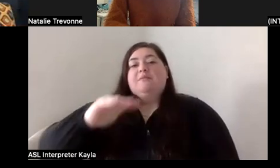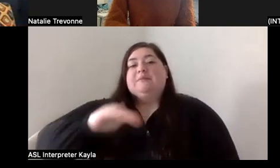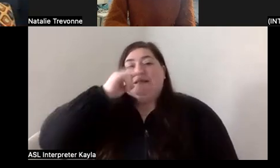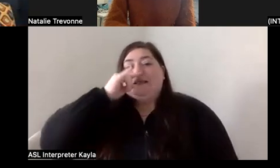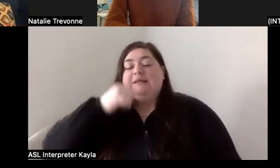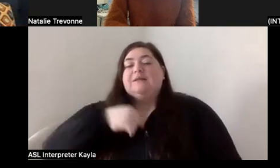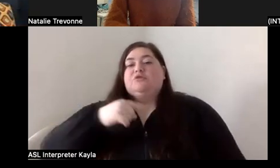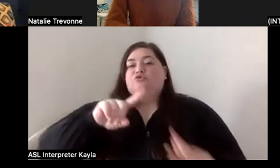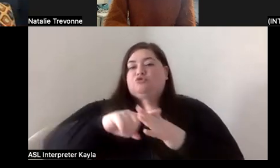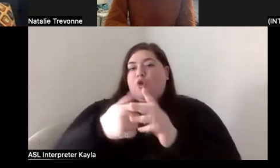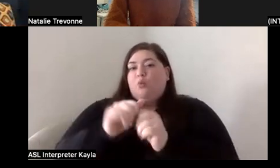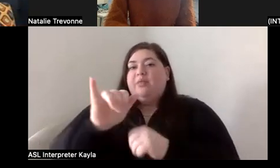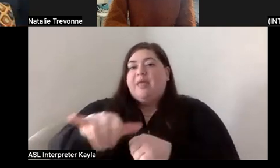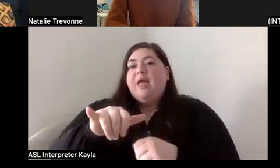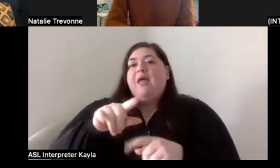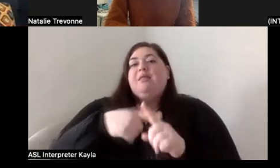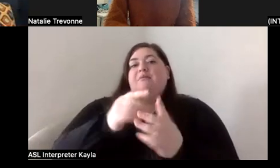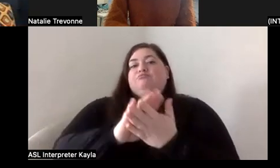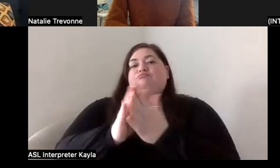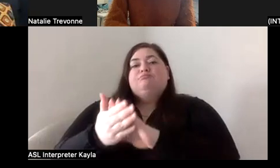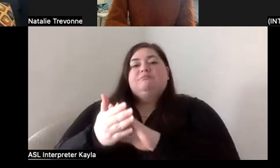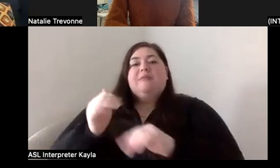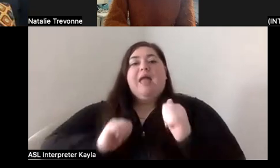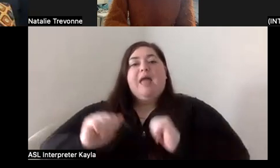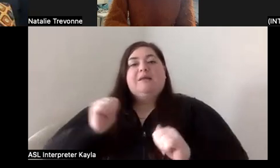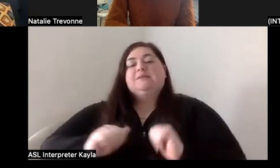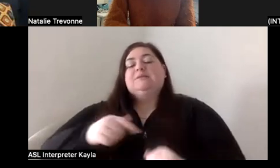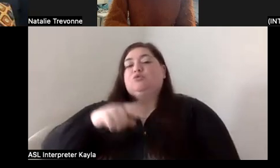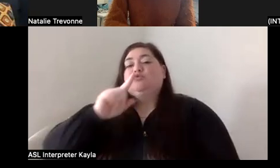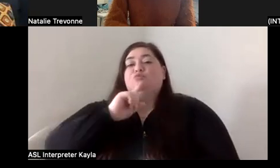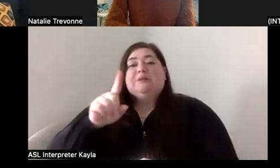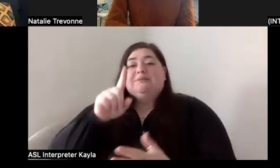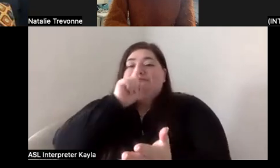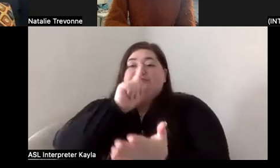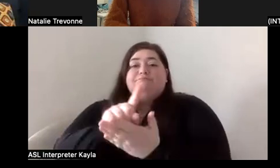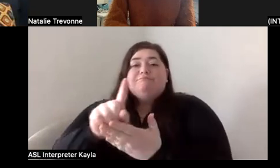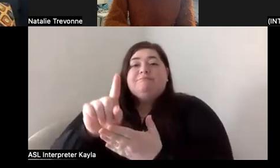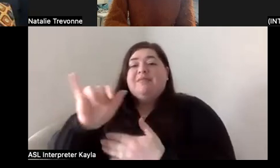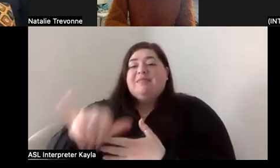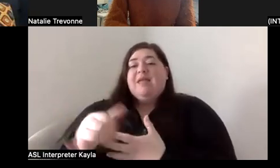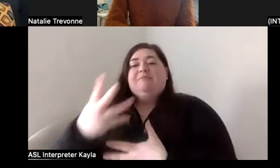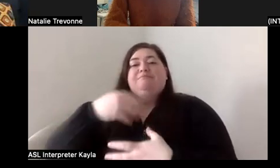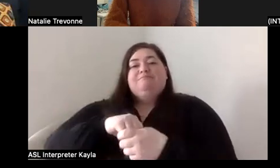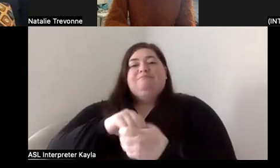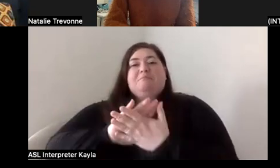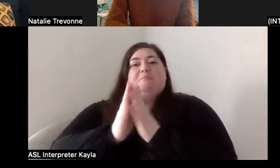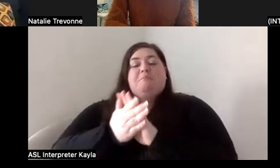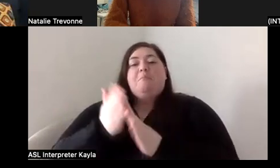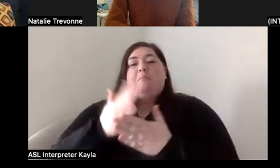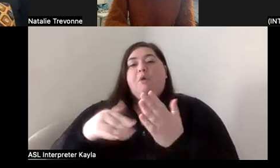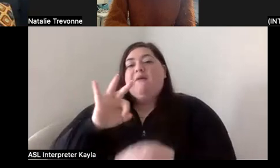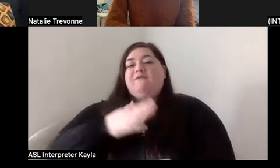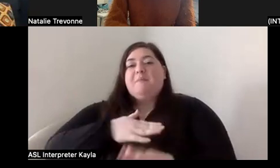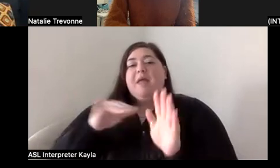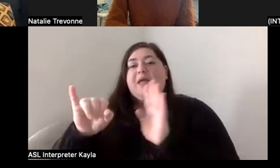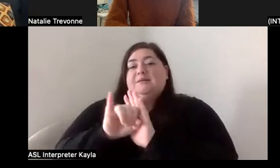got into acting, and, you I really just fell in love with it. And it kind of became just a part of my identity and what I did. And the